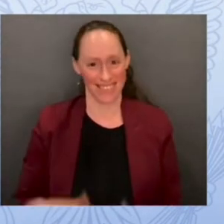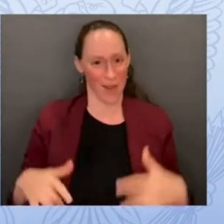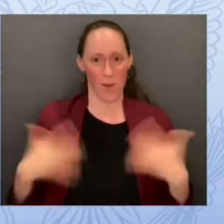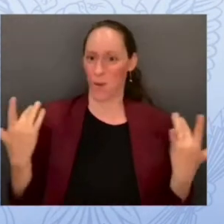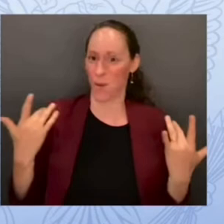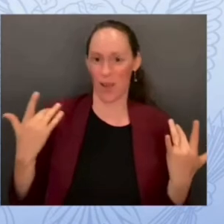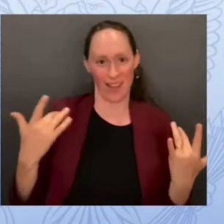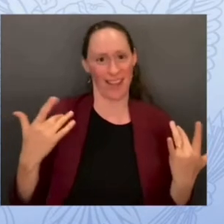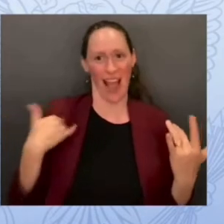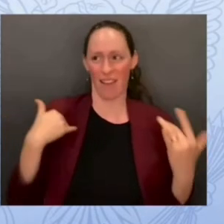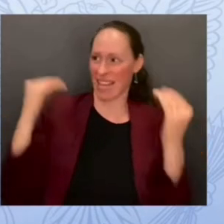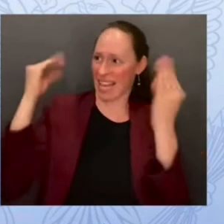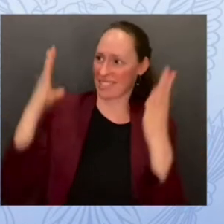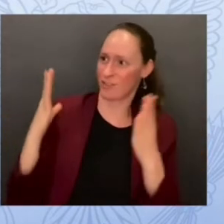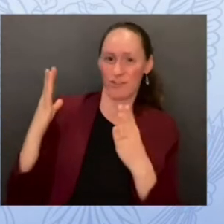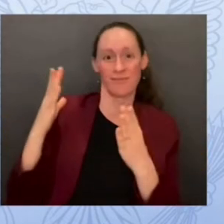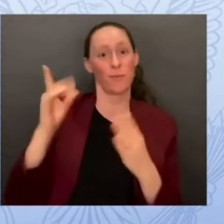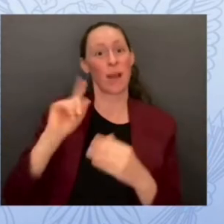but